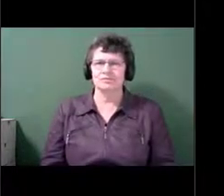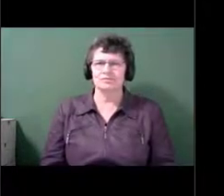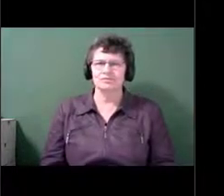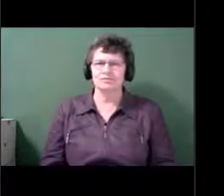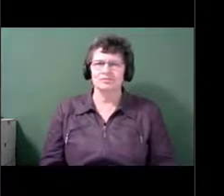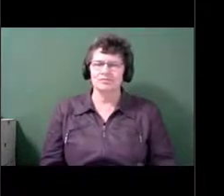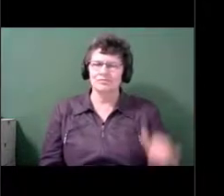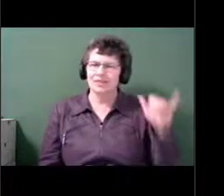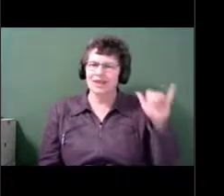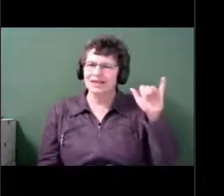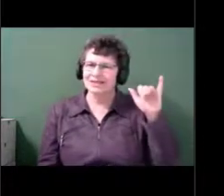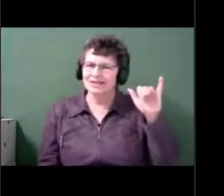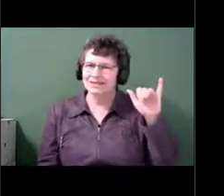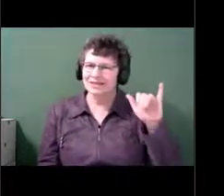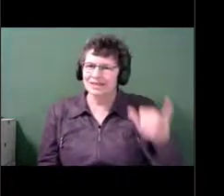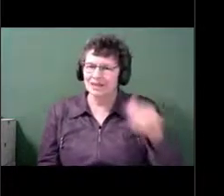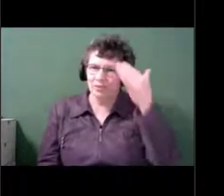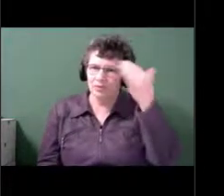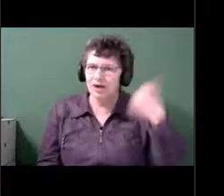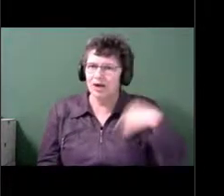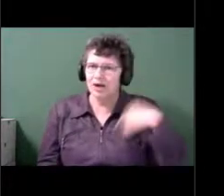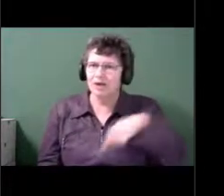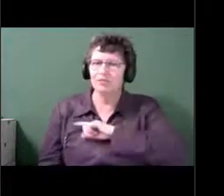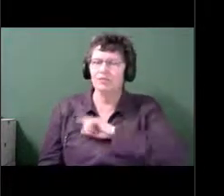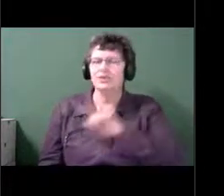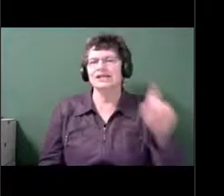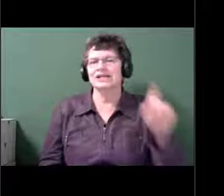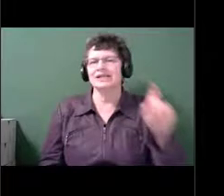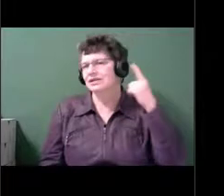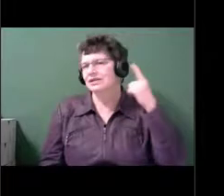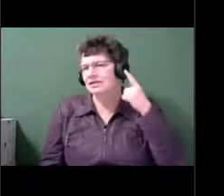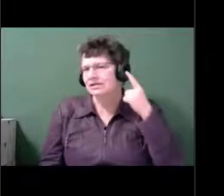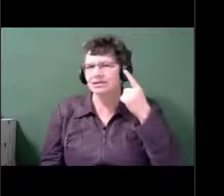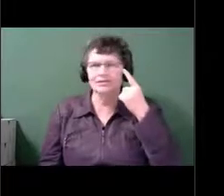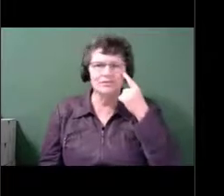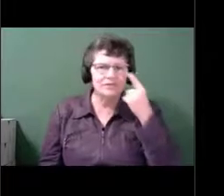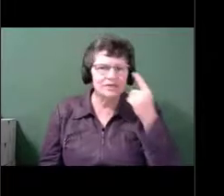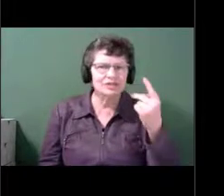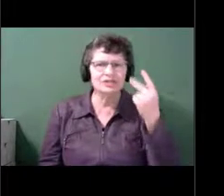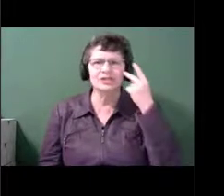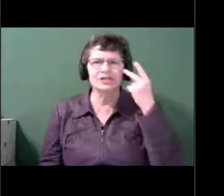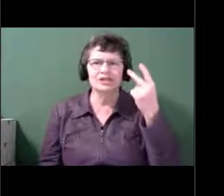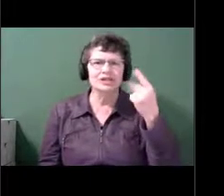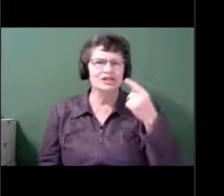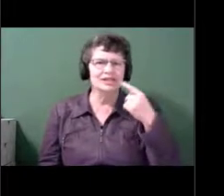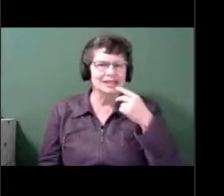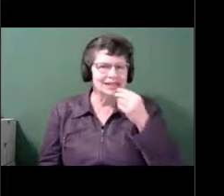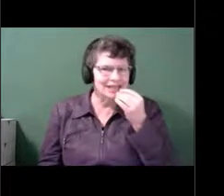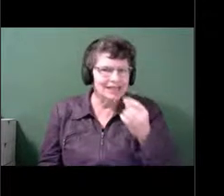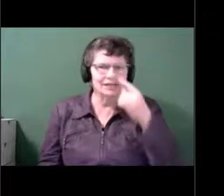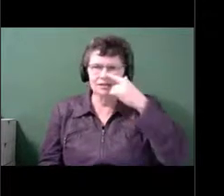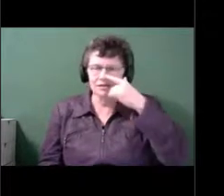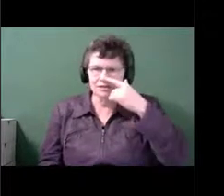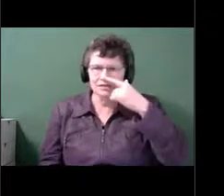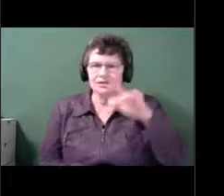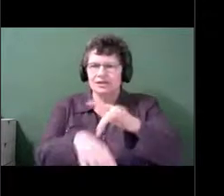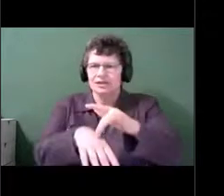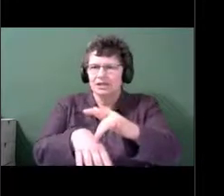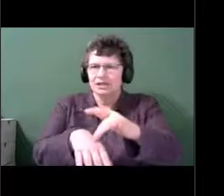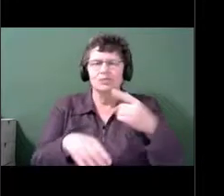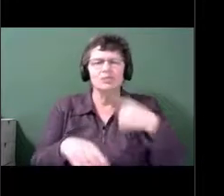senses allow us to do. So I'm a big fan of the importance of the senses to communication and participation.